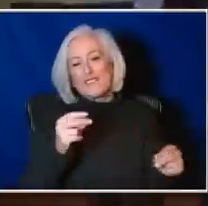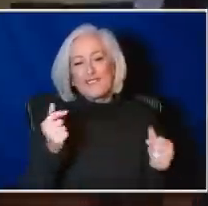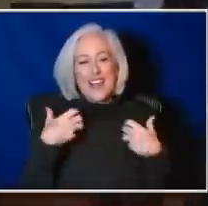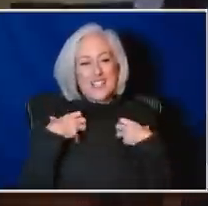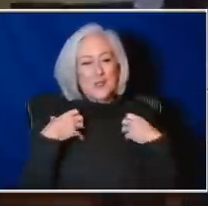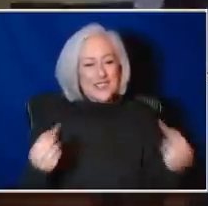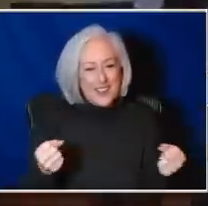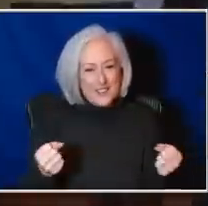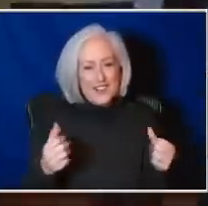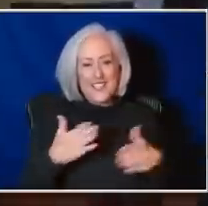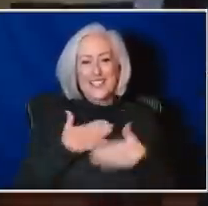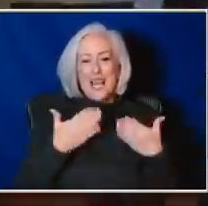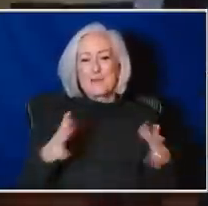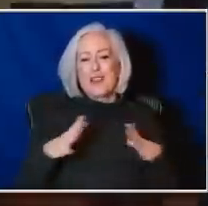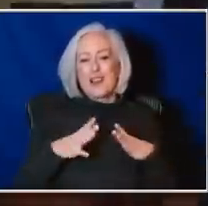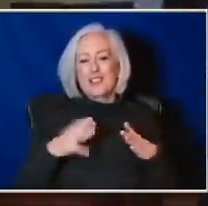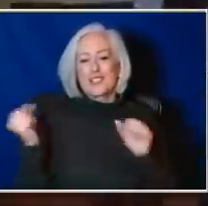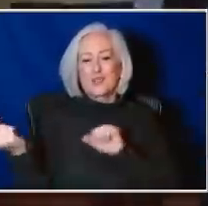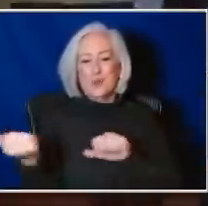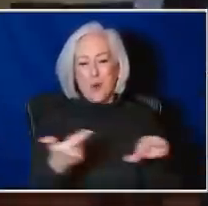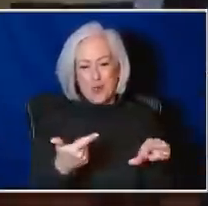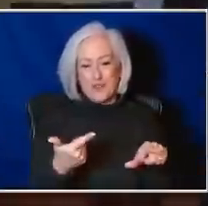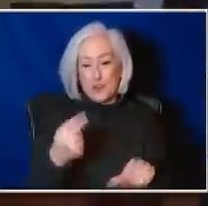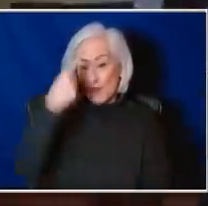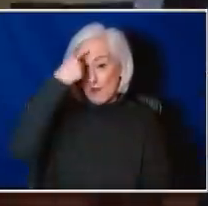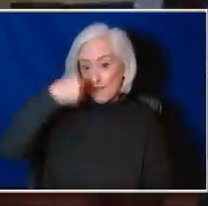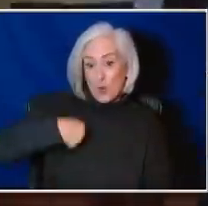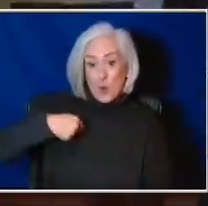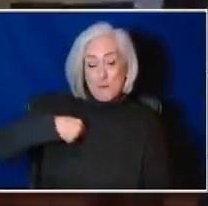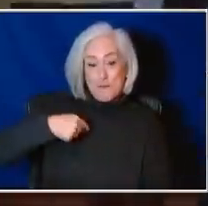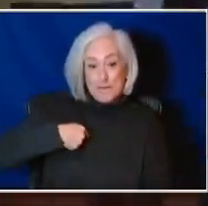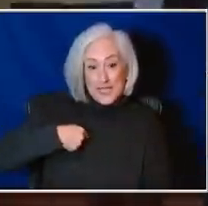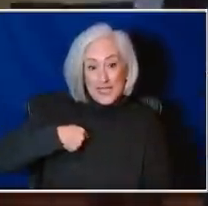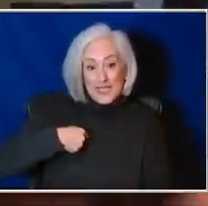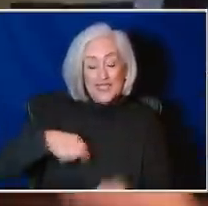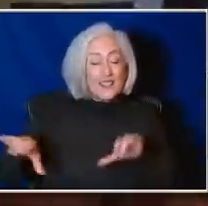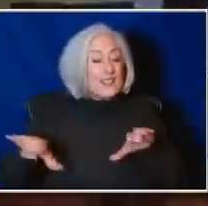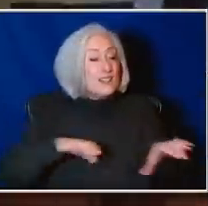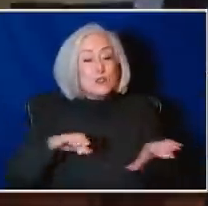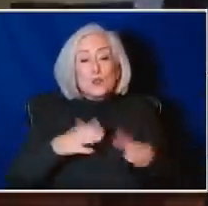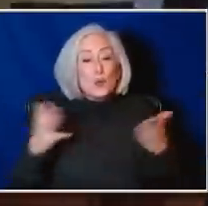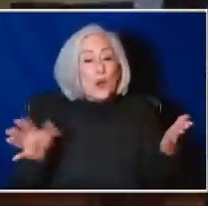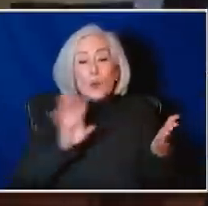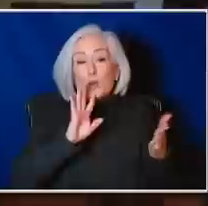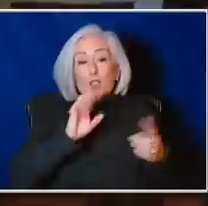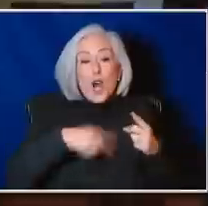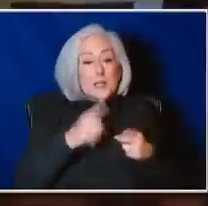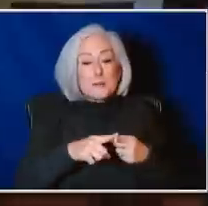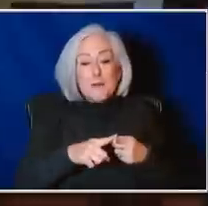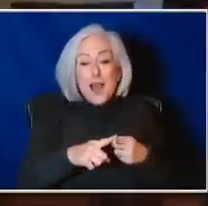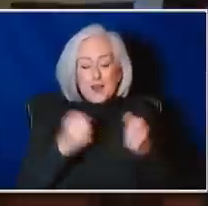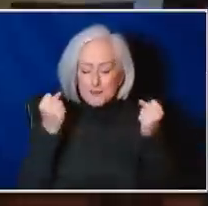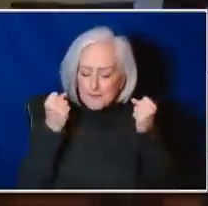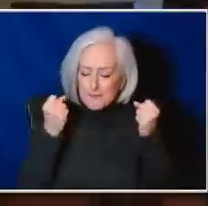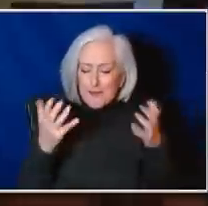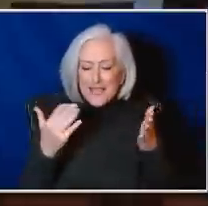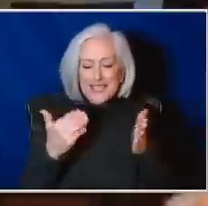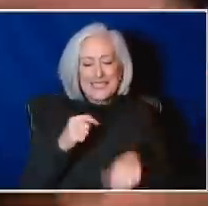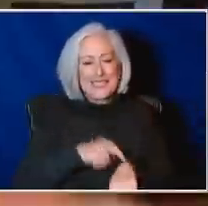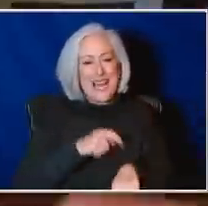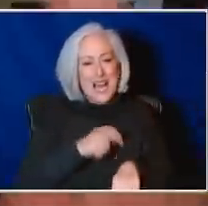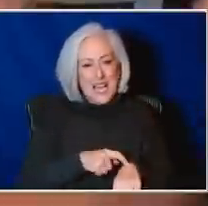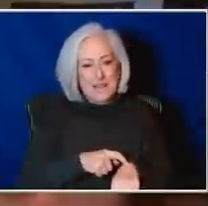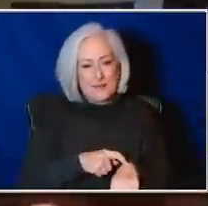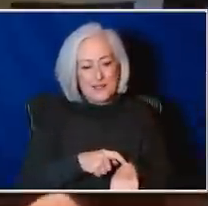team there. But for me, I think, you know, do the things that we've talked about on this show so many times. These are